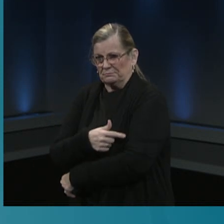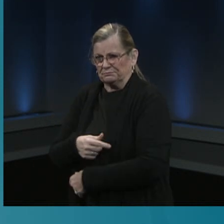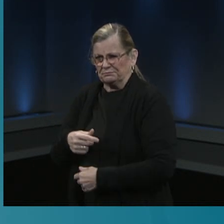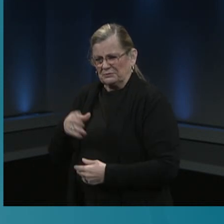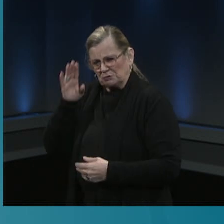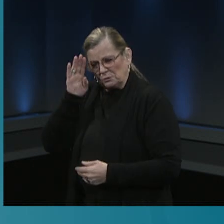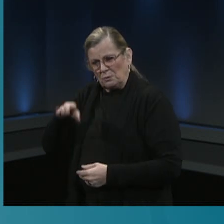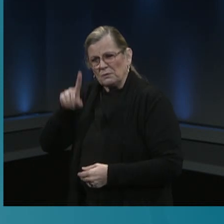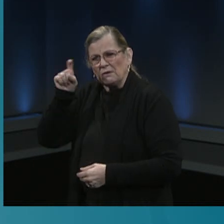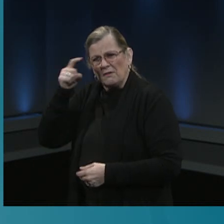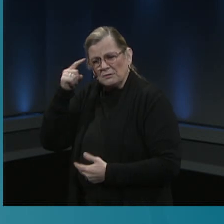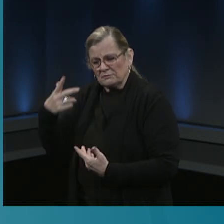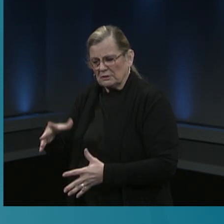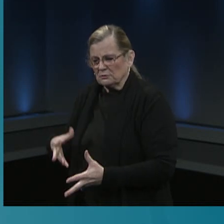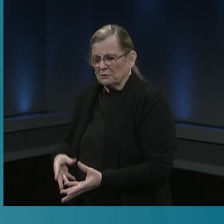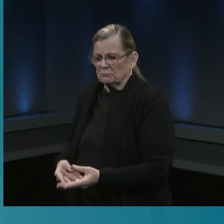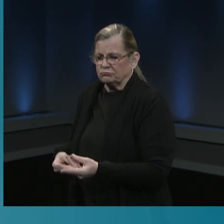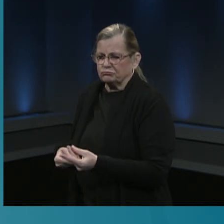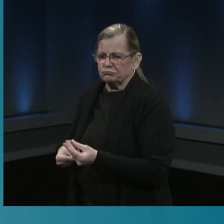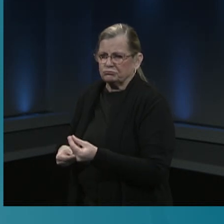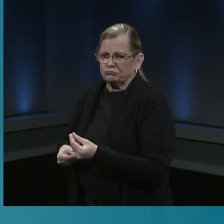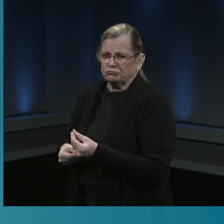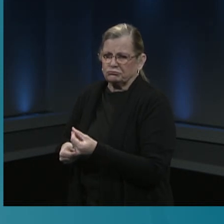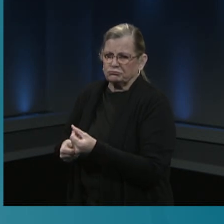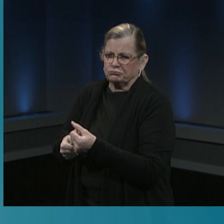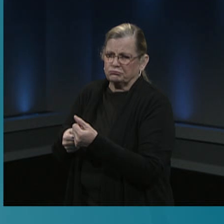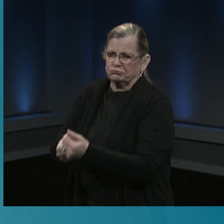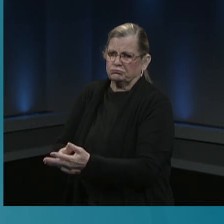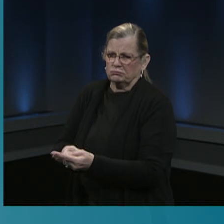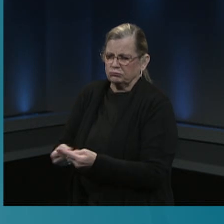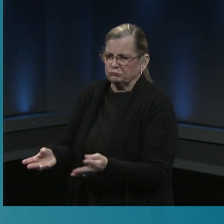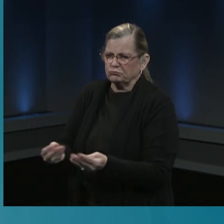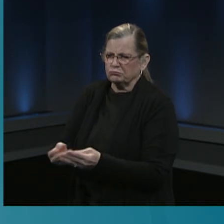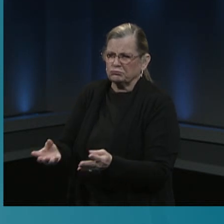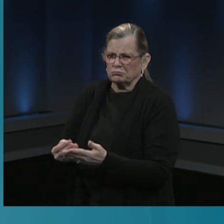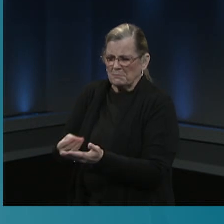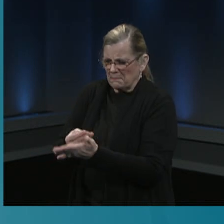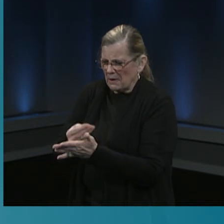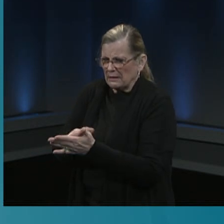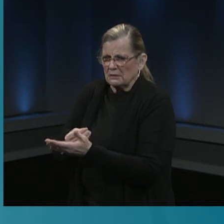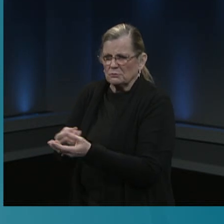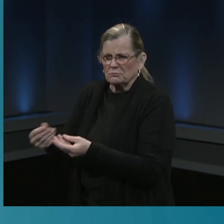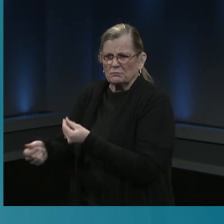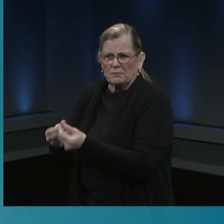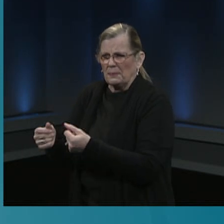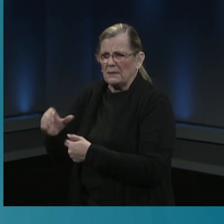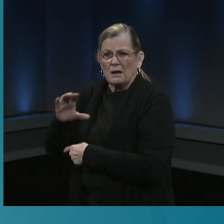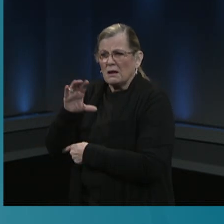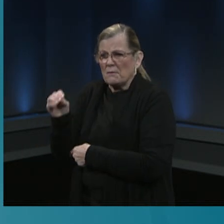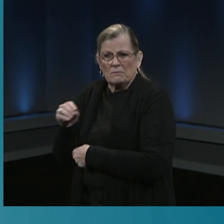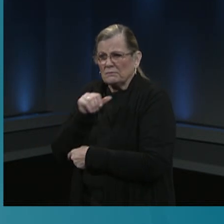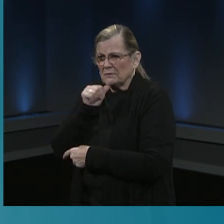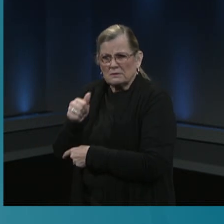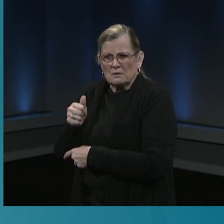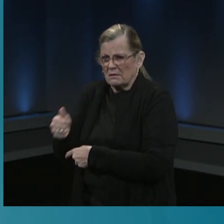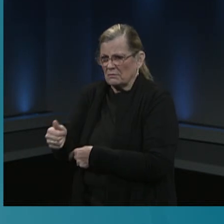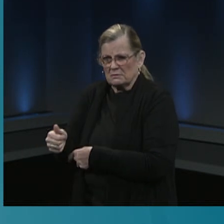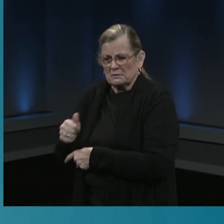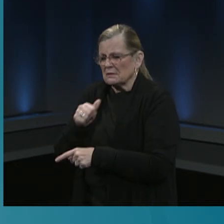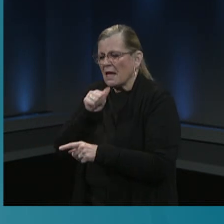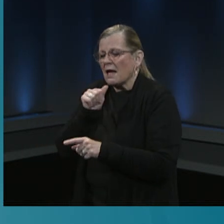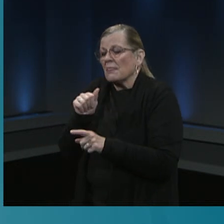dollars providing funding to the companies, so they don't have to put their own money at risk to more efficiently